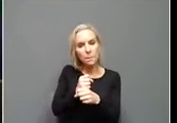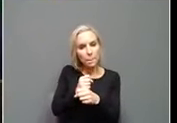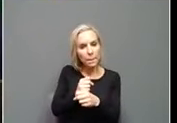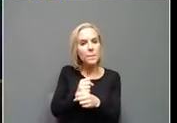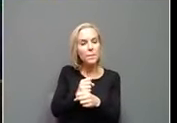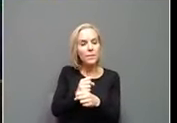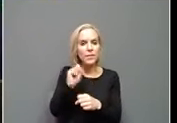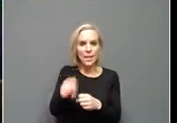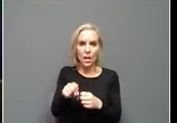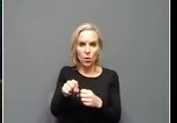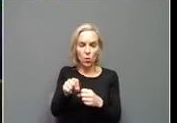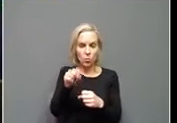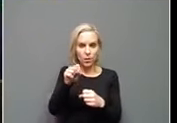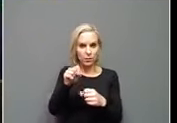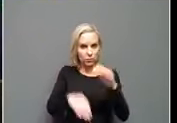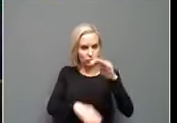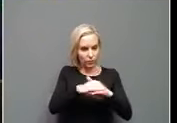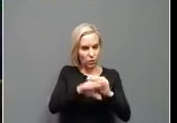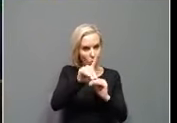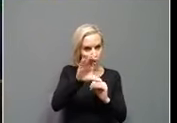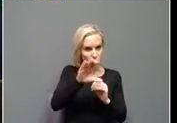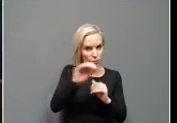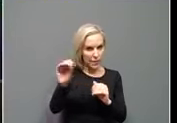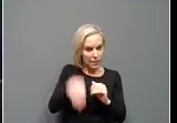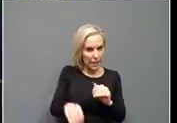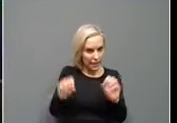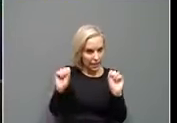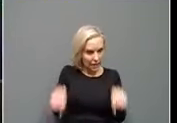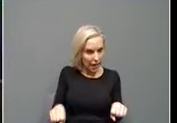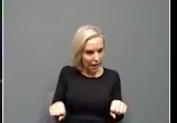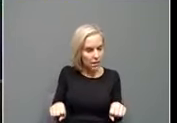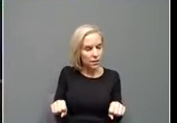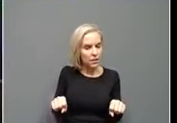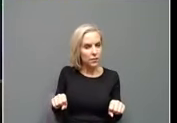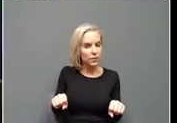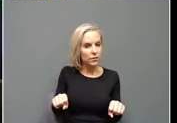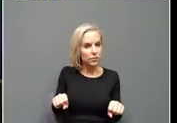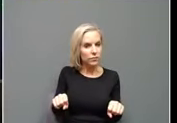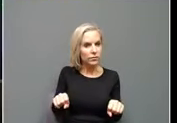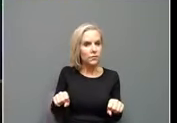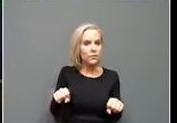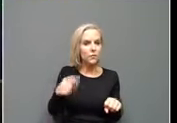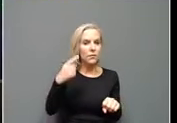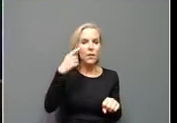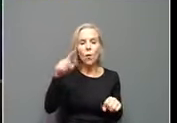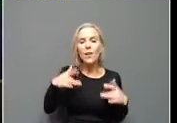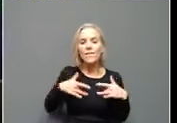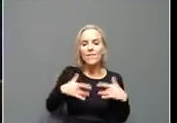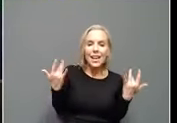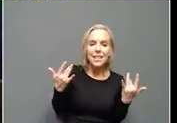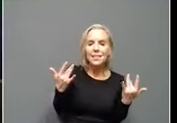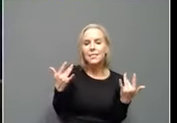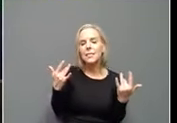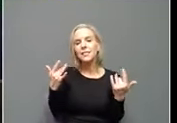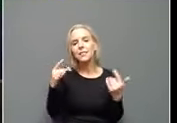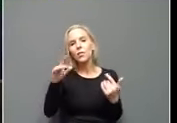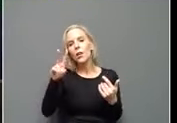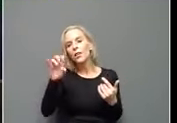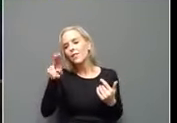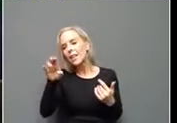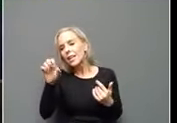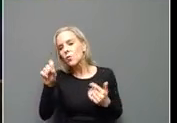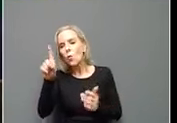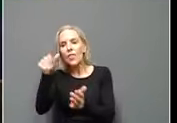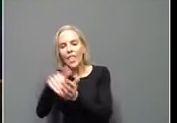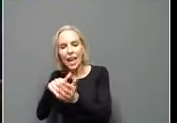reach a hundred percent capacity, uh, for, uh, events venues, a thousand, uh, or, or